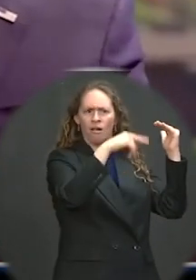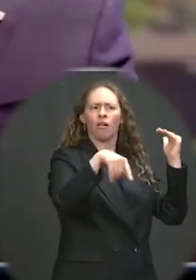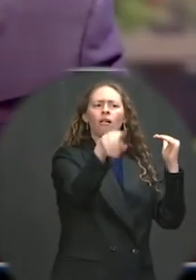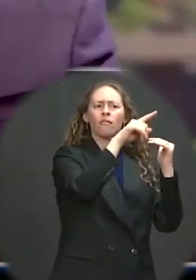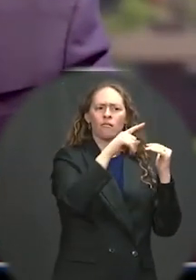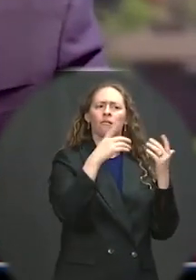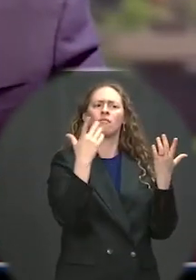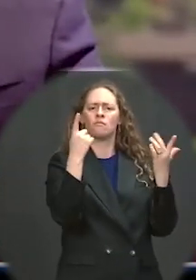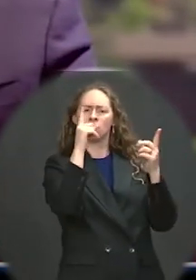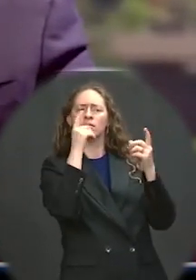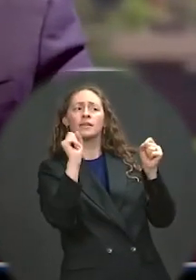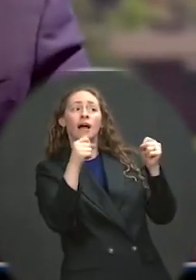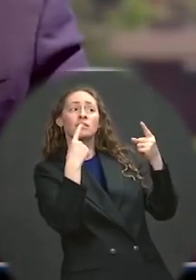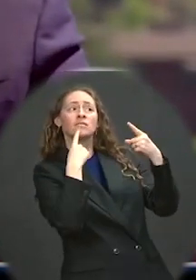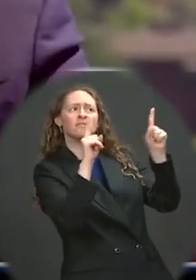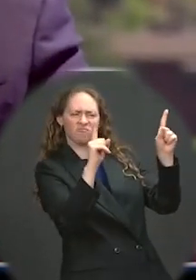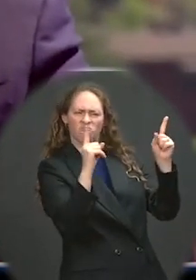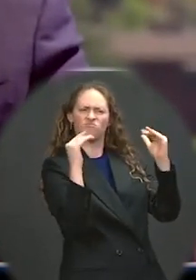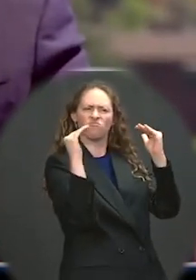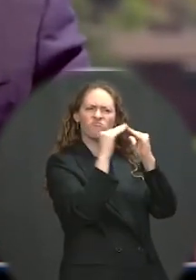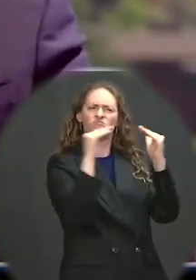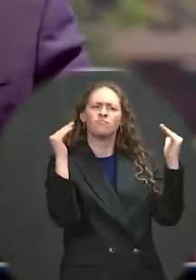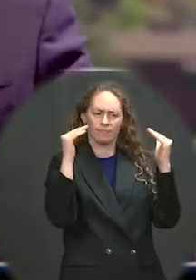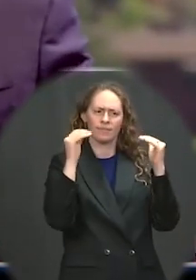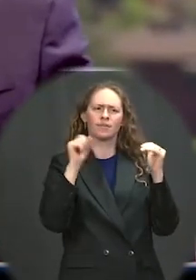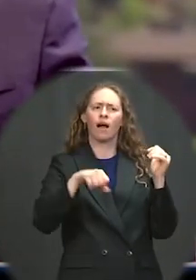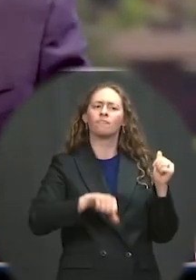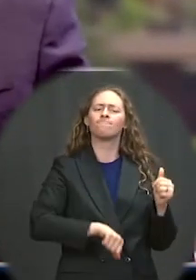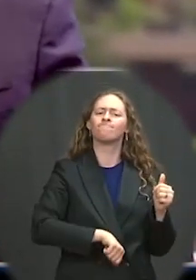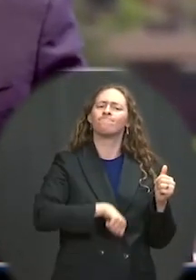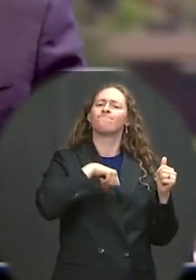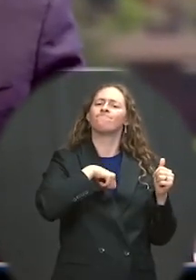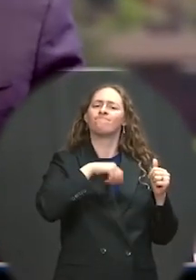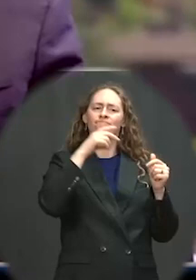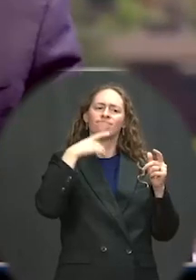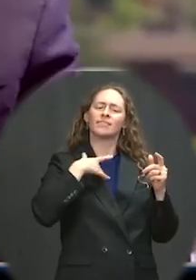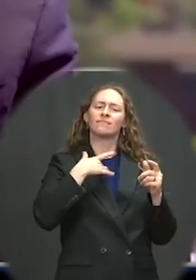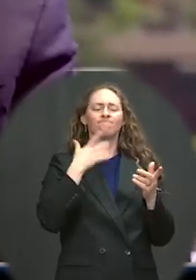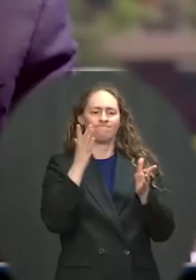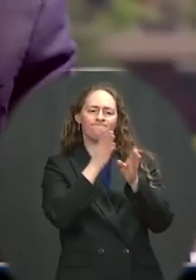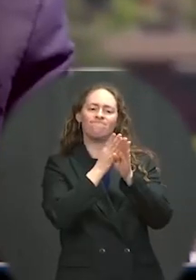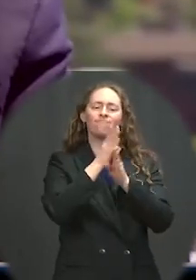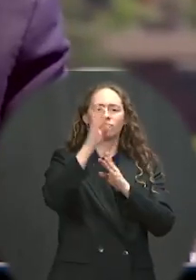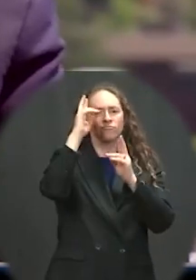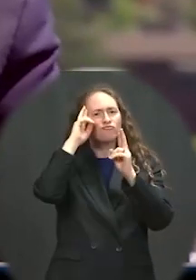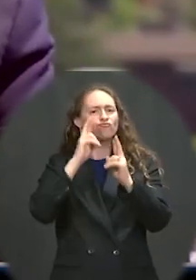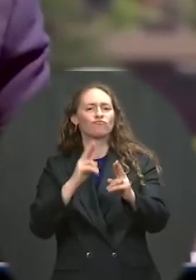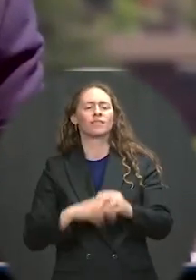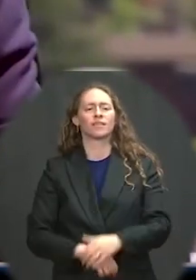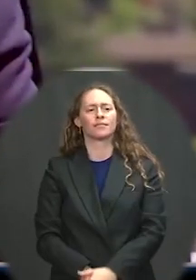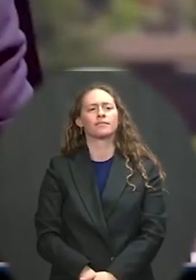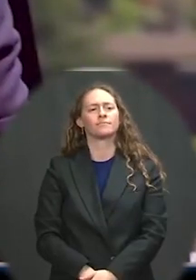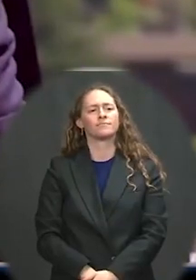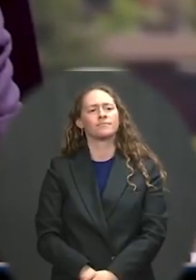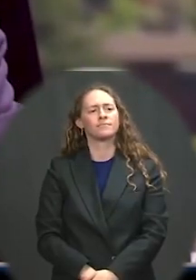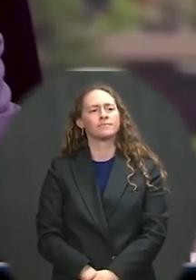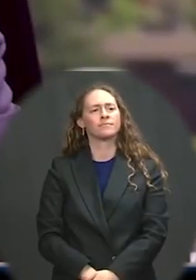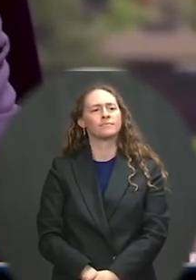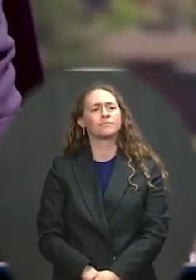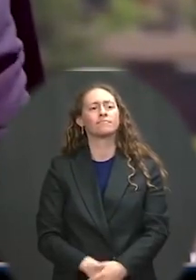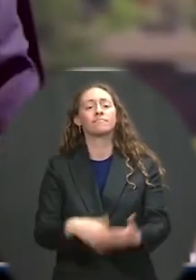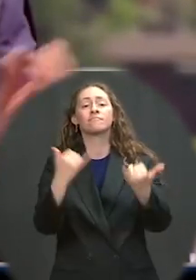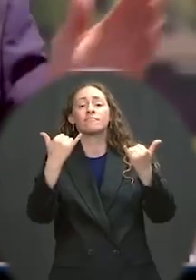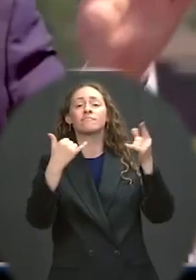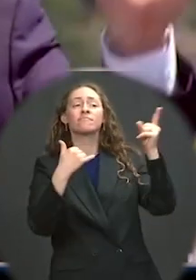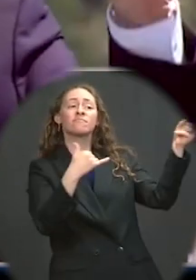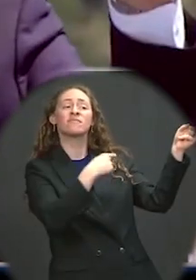thrive throughout their careers. There's a saying that we use in a different context, a Chinese saying. says, women